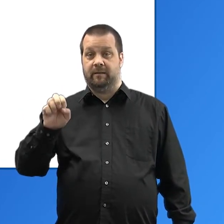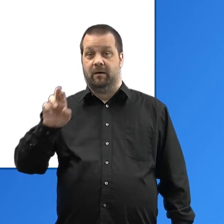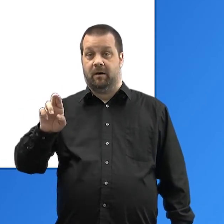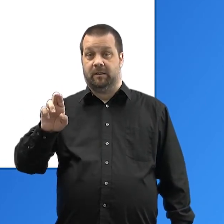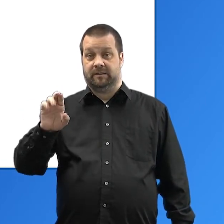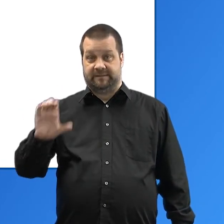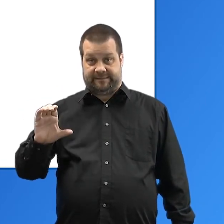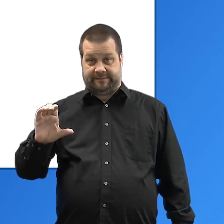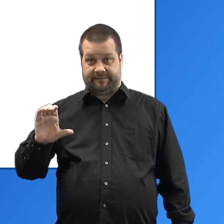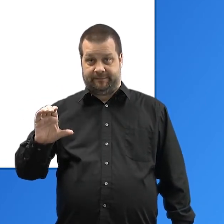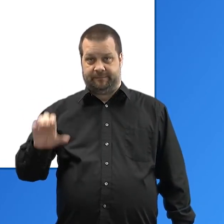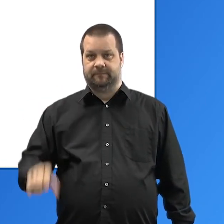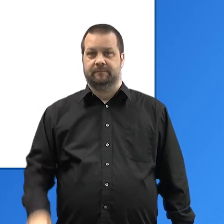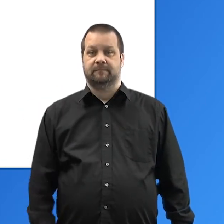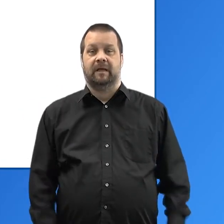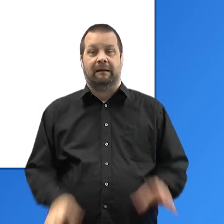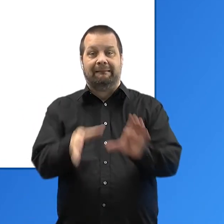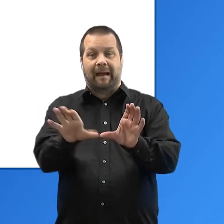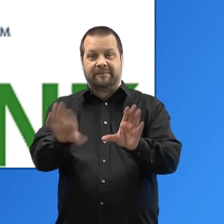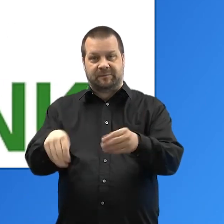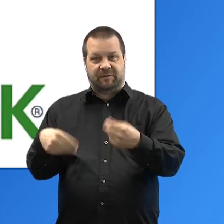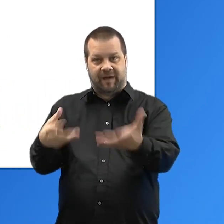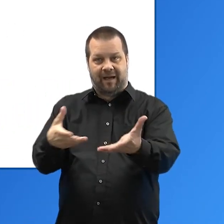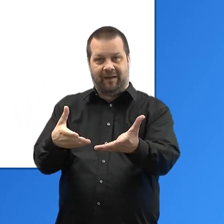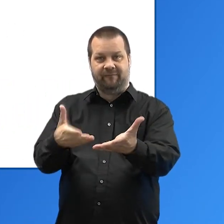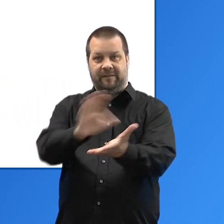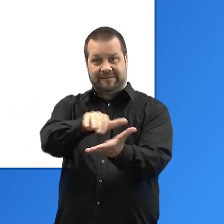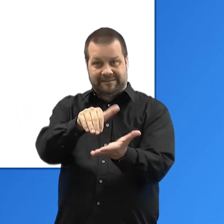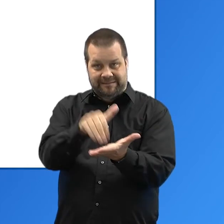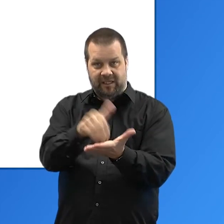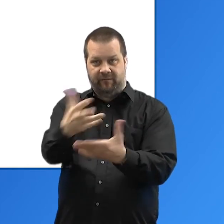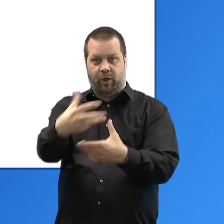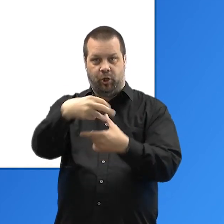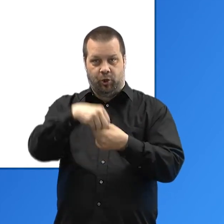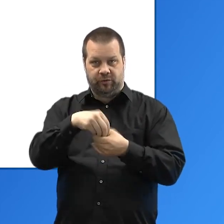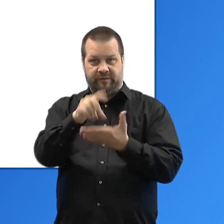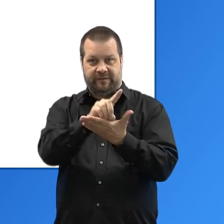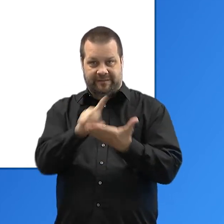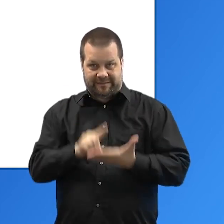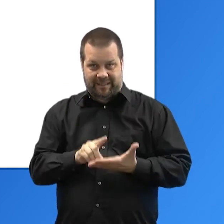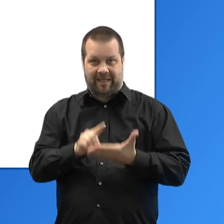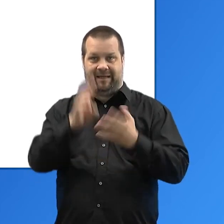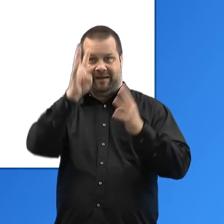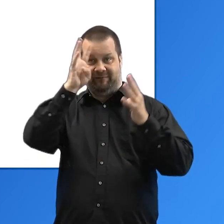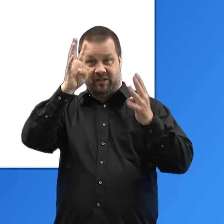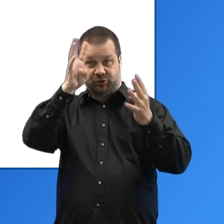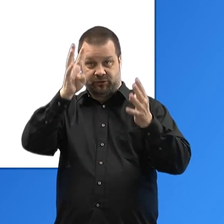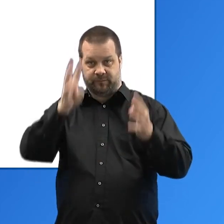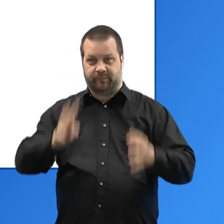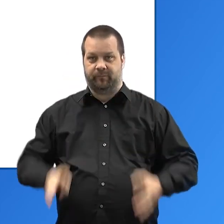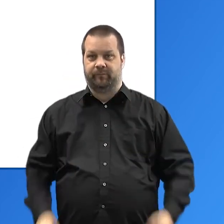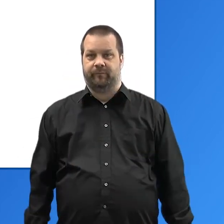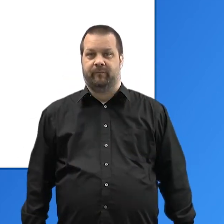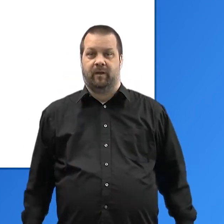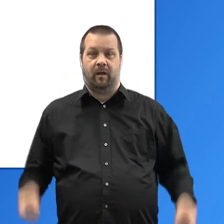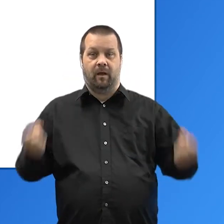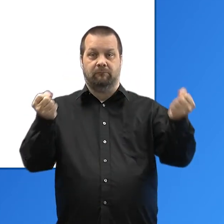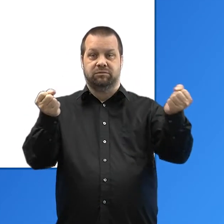Inclusive Design and Innovation. American Sign Language Interpreting was provided by DeafLink.